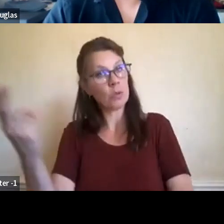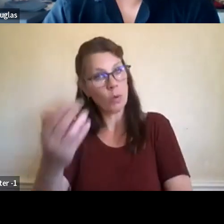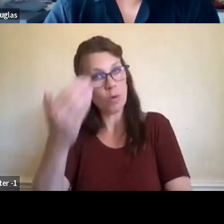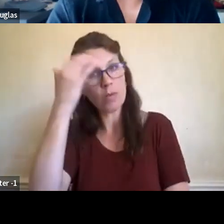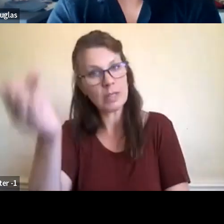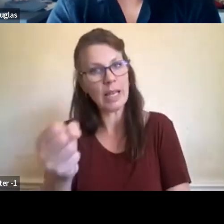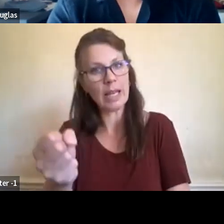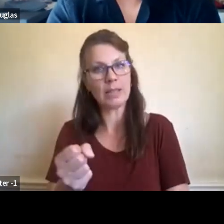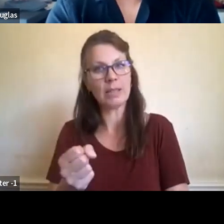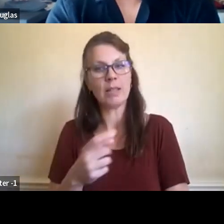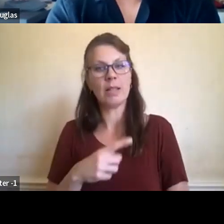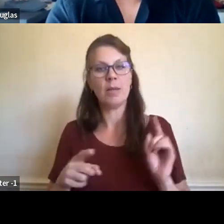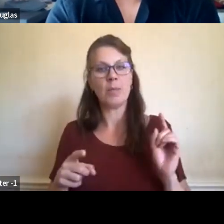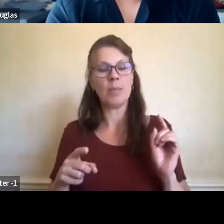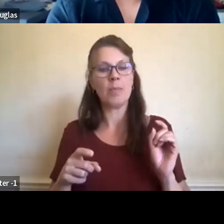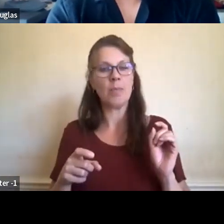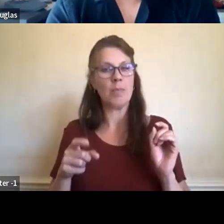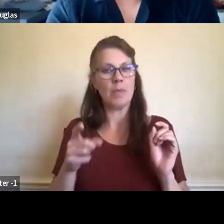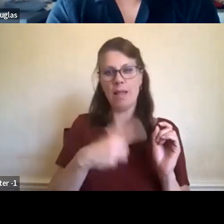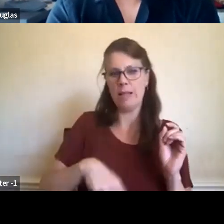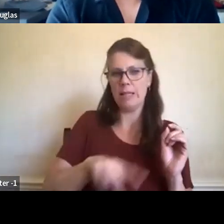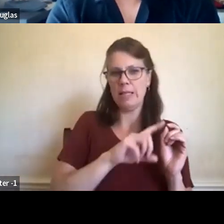this isn't just about, um,